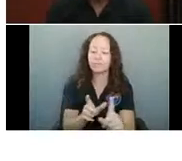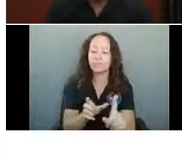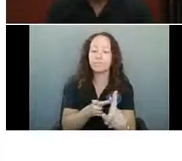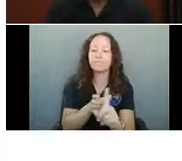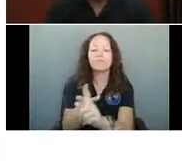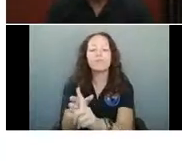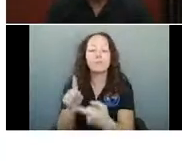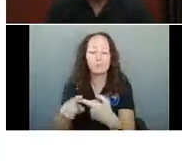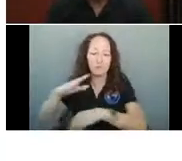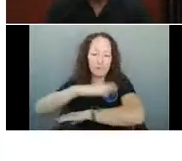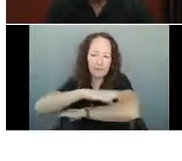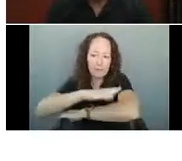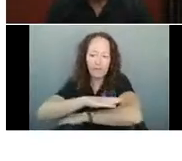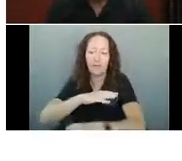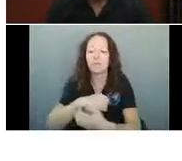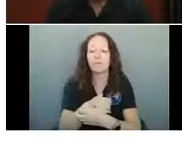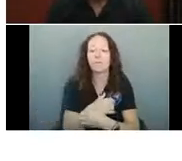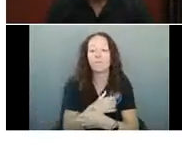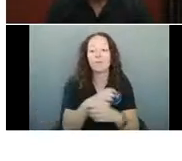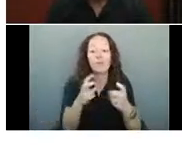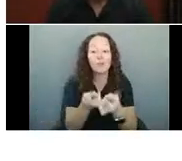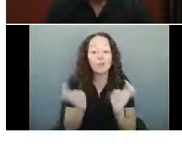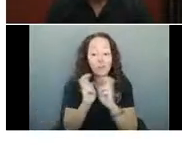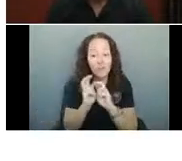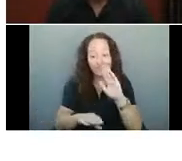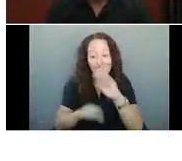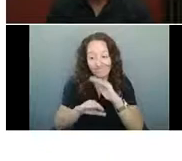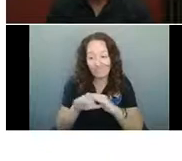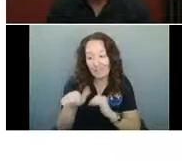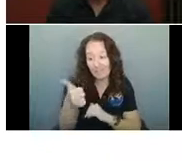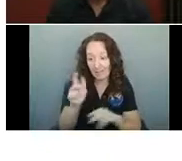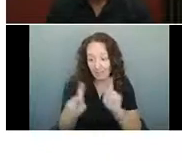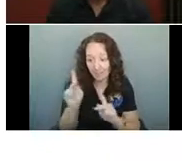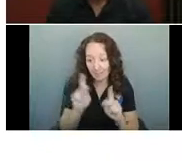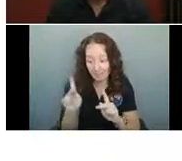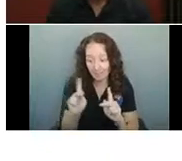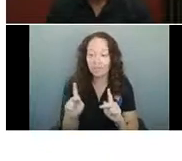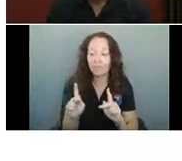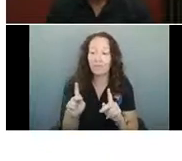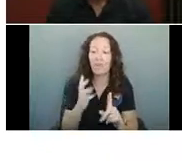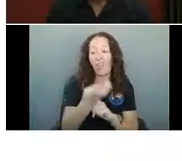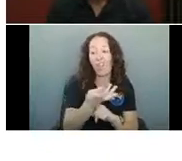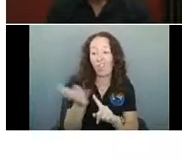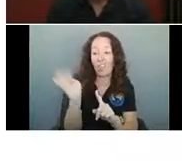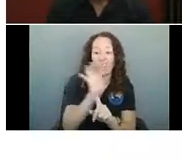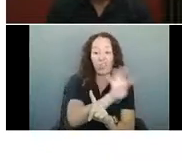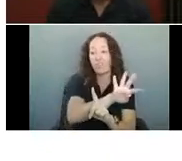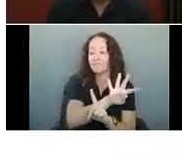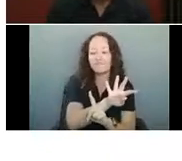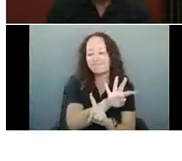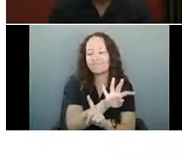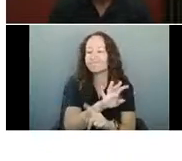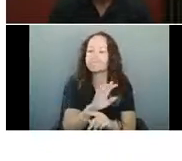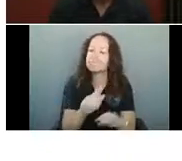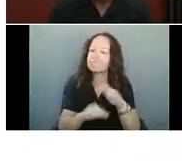People shouldn't convene at the bar, you can have people sitting at the bar, but you can't have big groups standing around or convening. And,